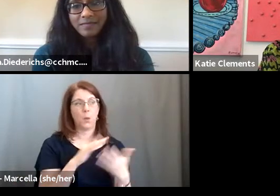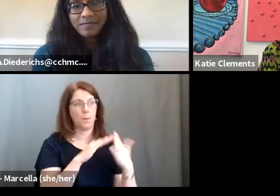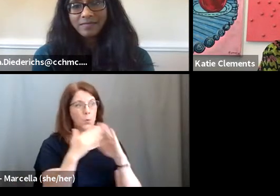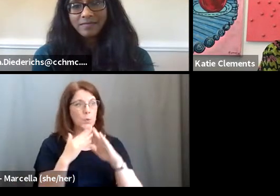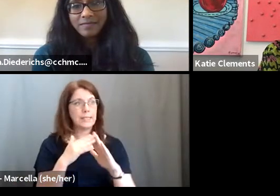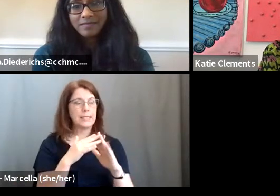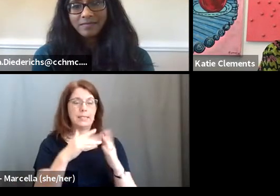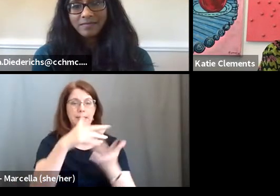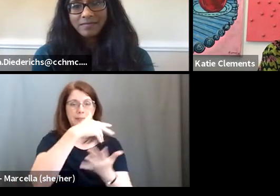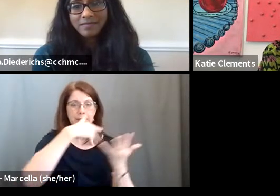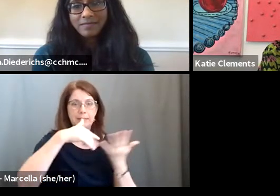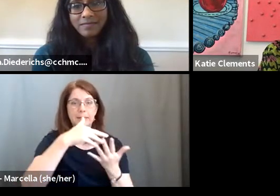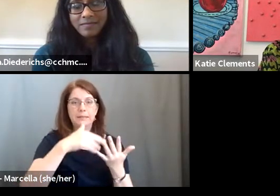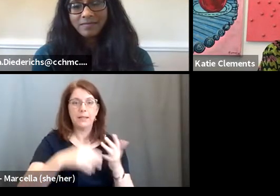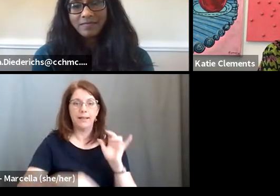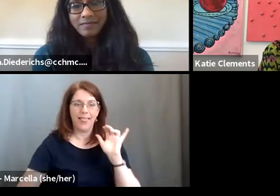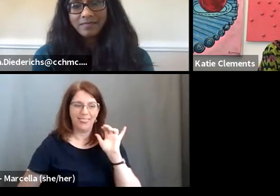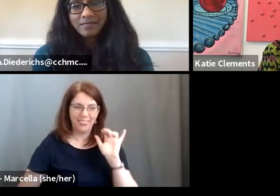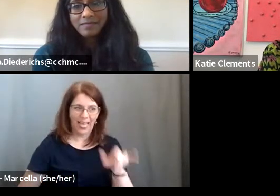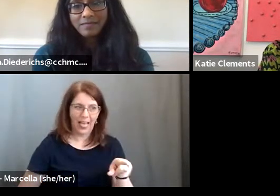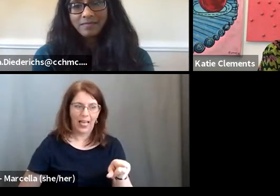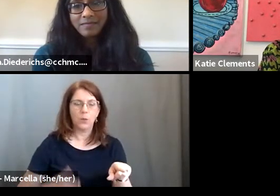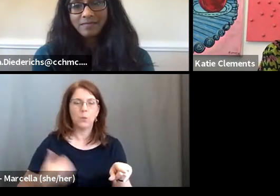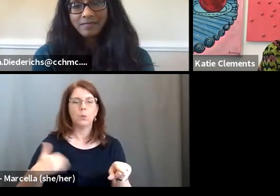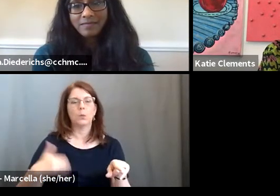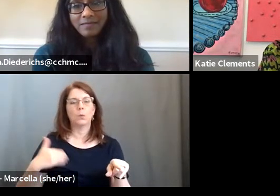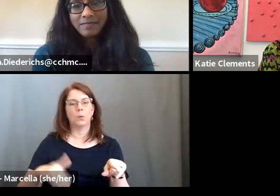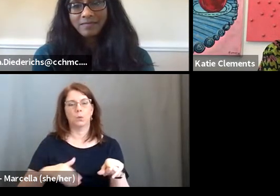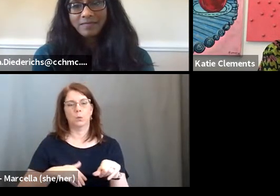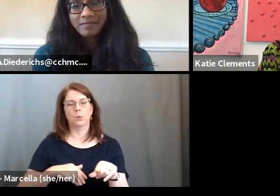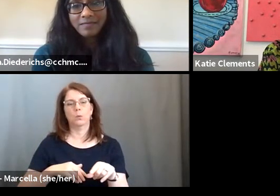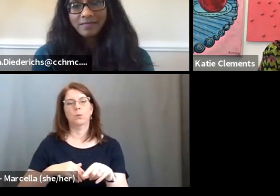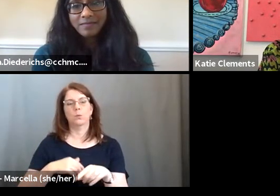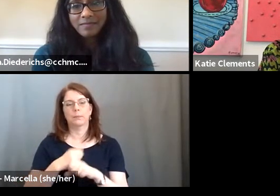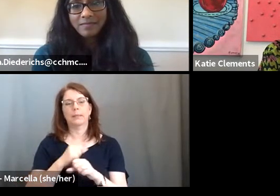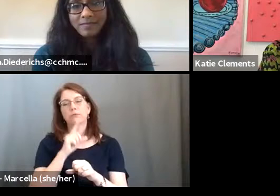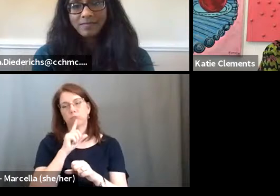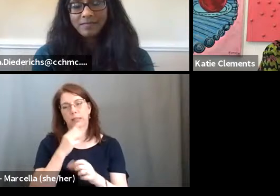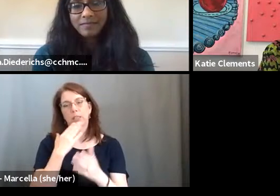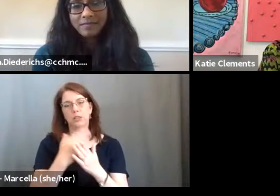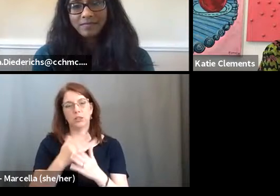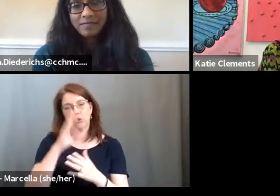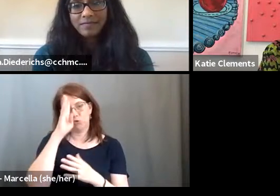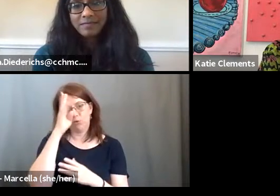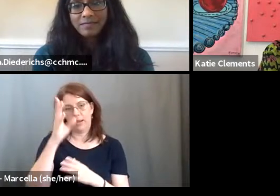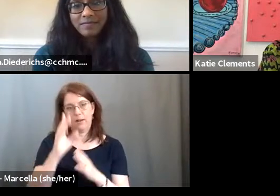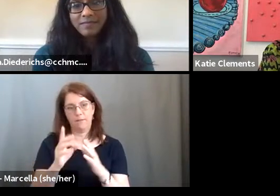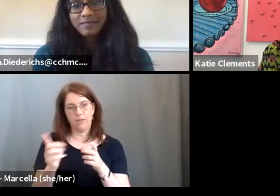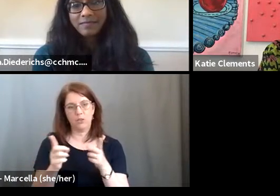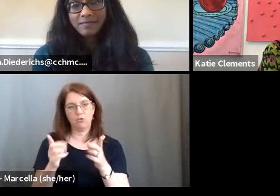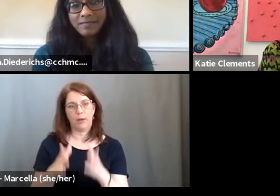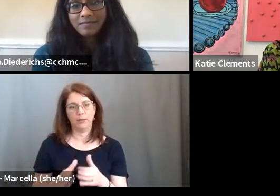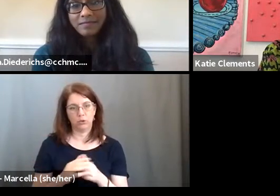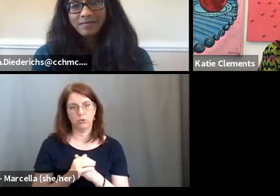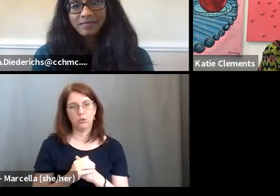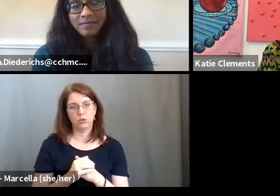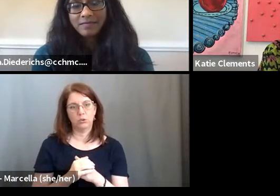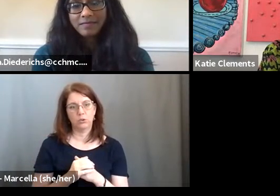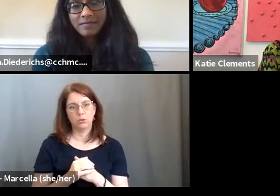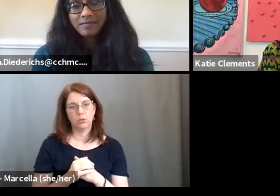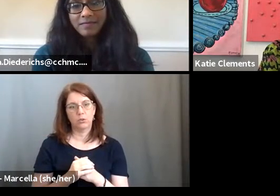Those are the things that to me make a really great creative director because you have to bridge the gap